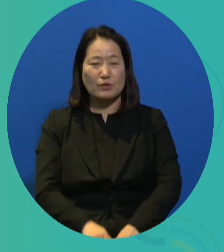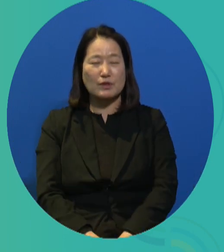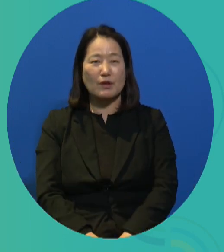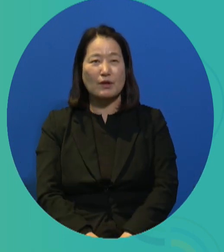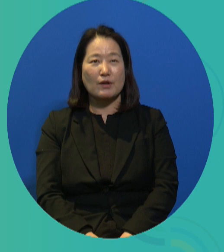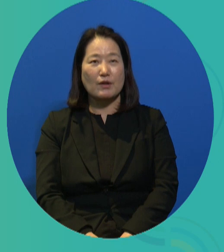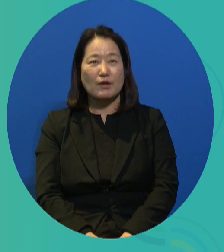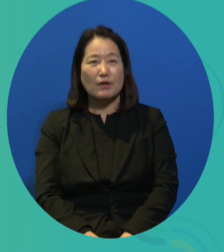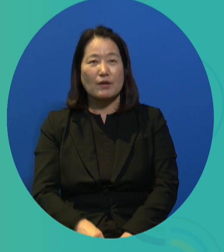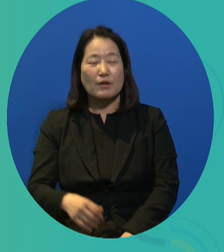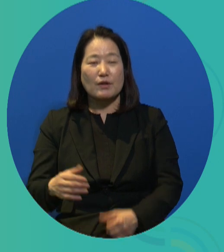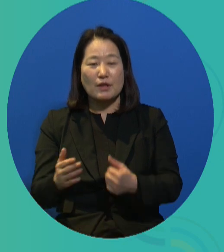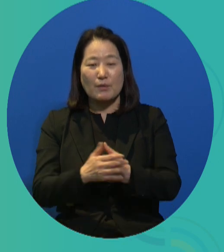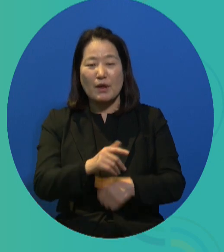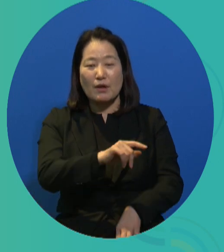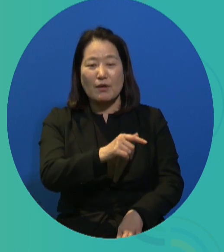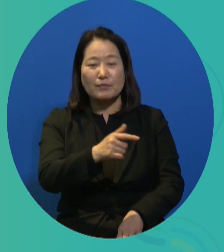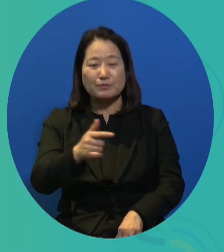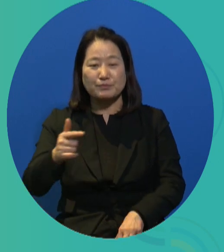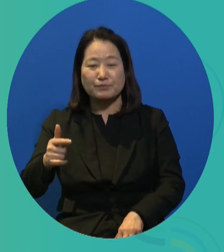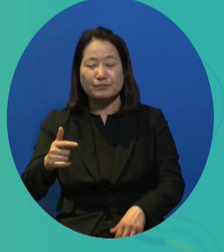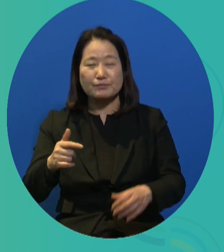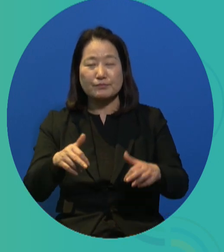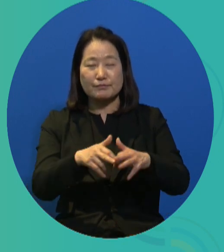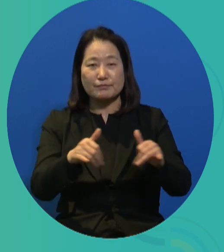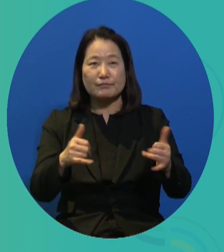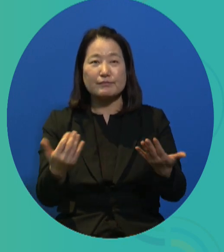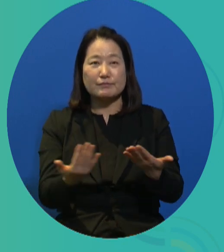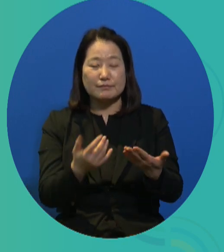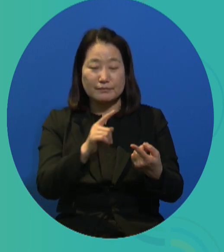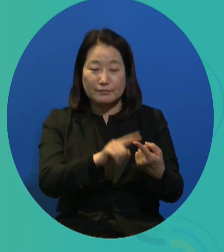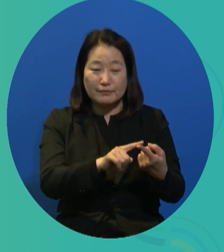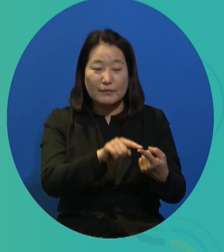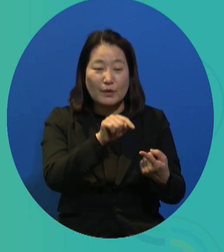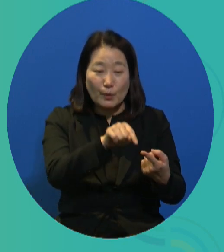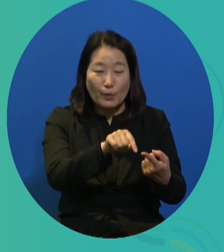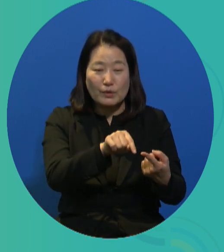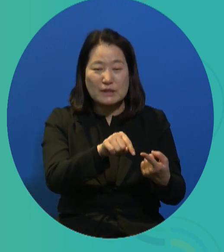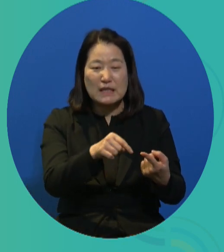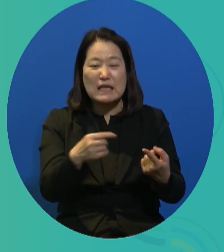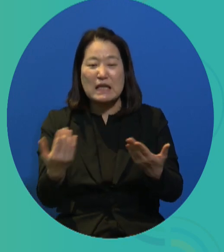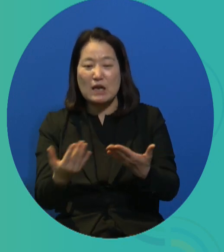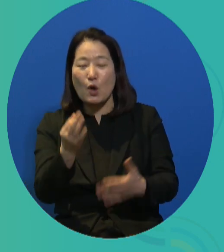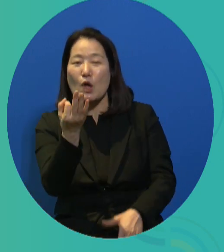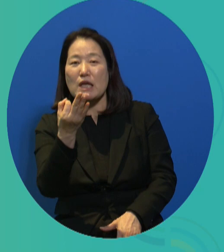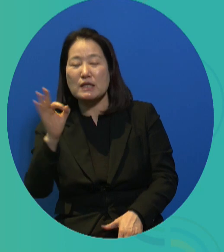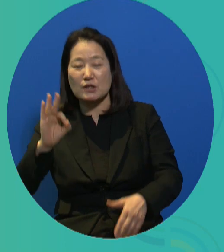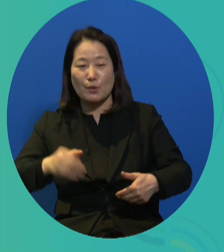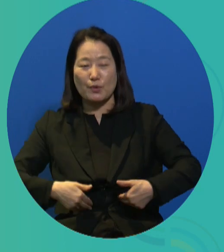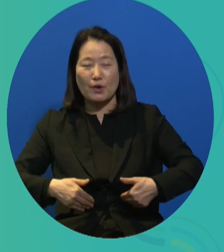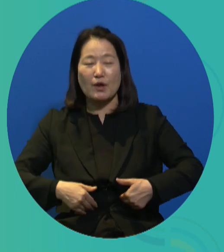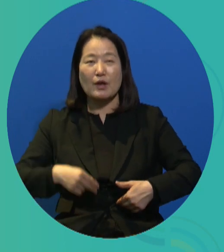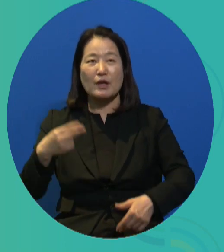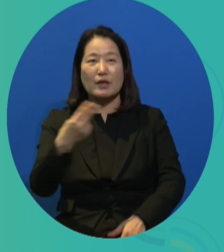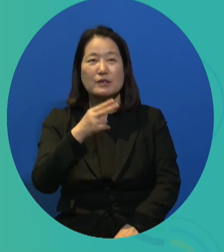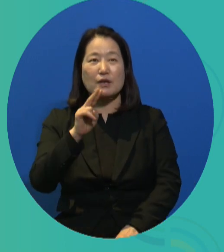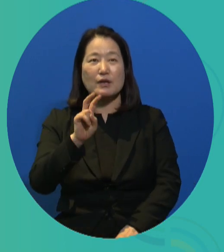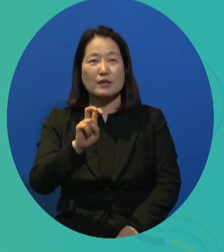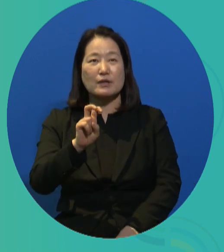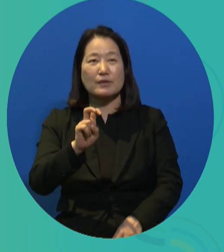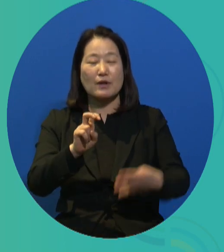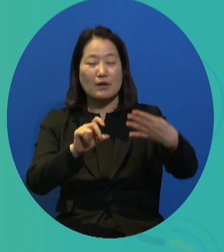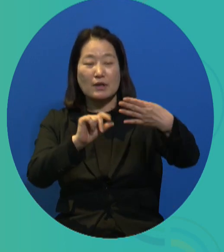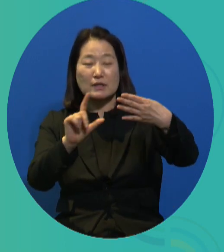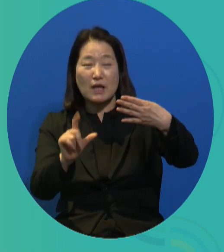state and that for various different kinds of activities to also be recognized as labor and should be compensated. So, in April of